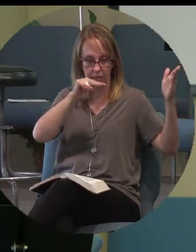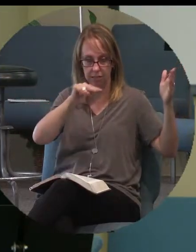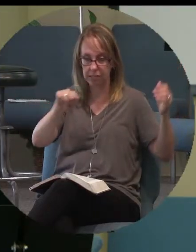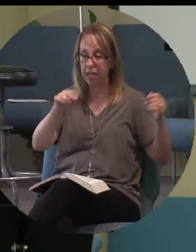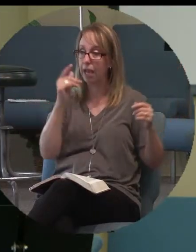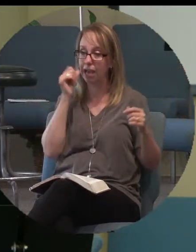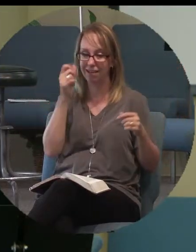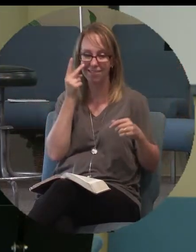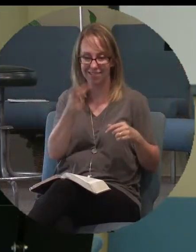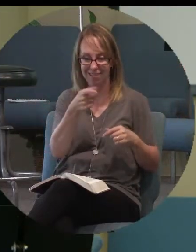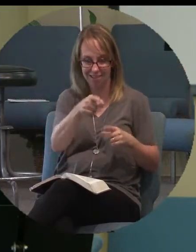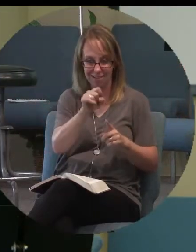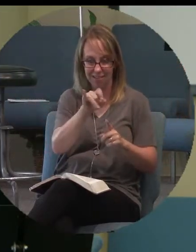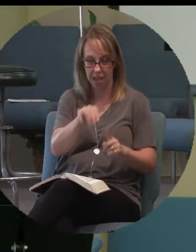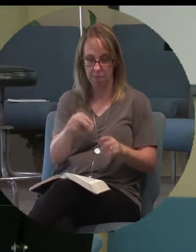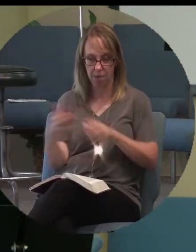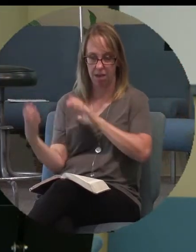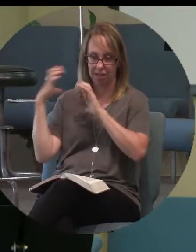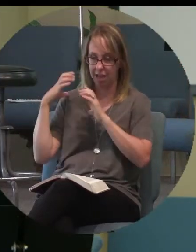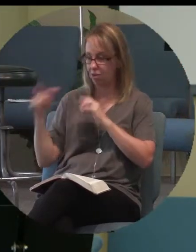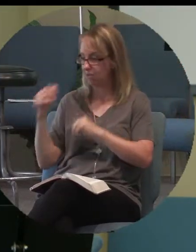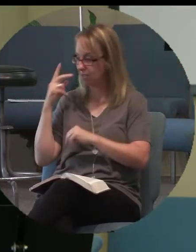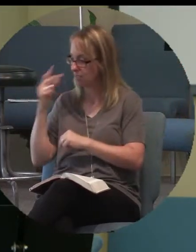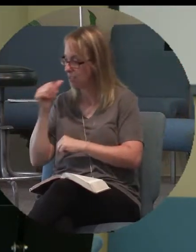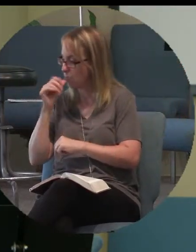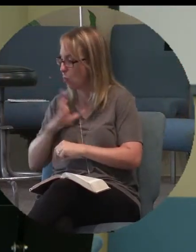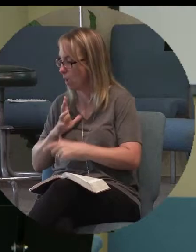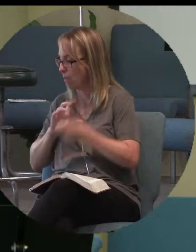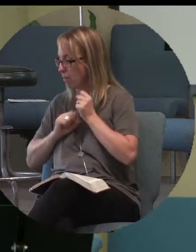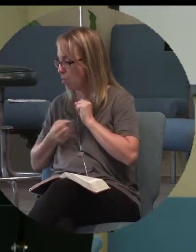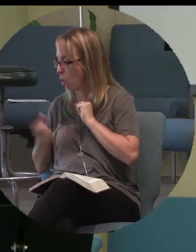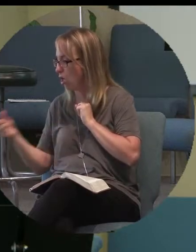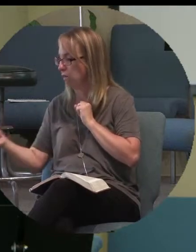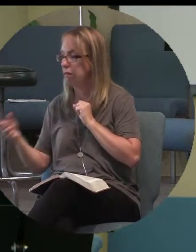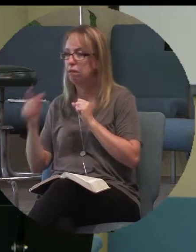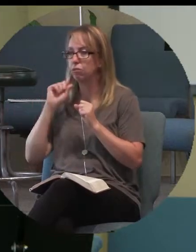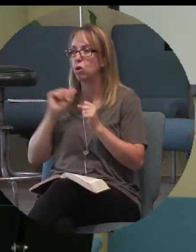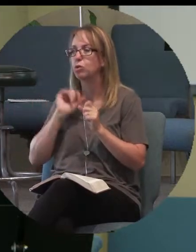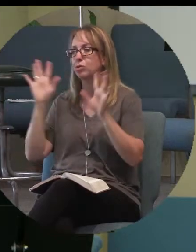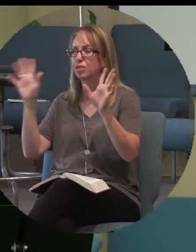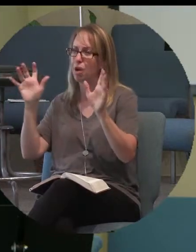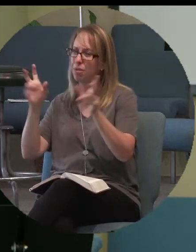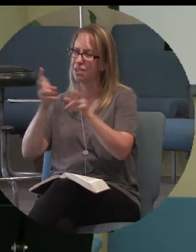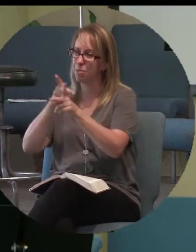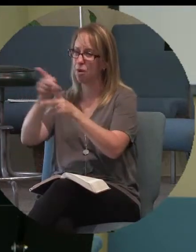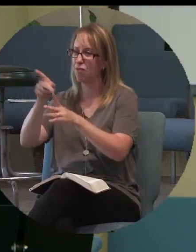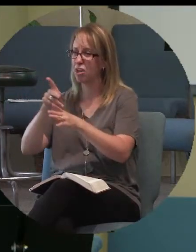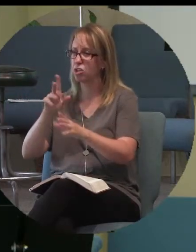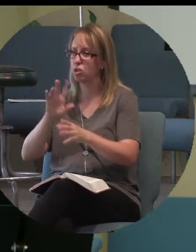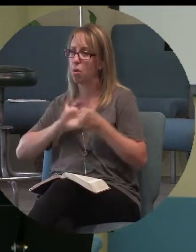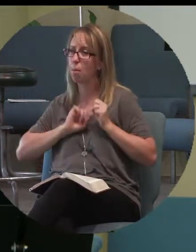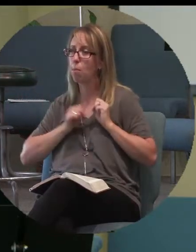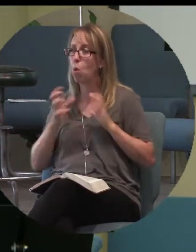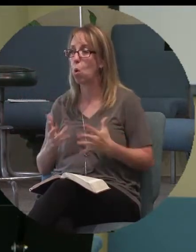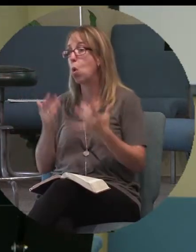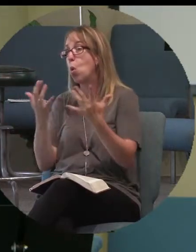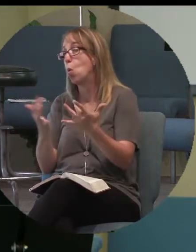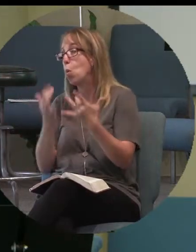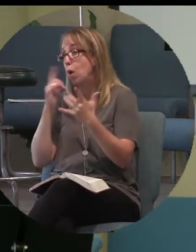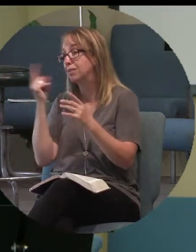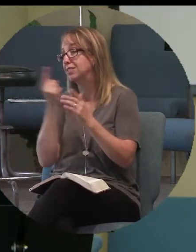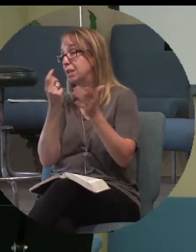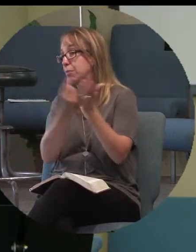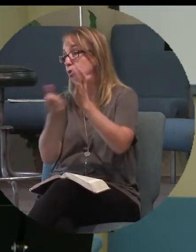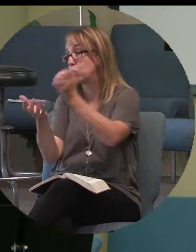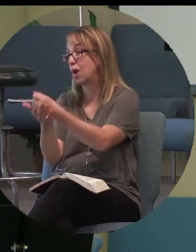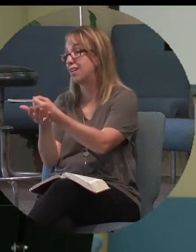cross and he sees those women of mourning, those were probably professional mourners that just waited for someone to be crucified